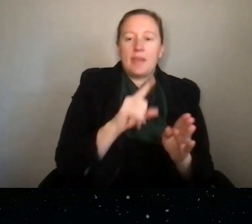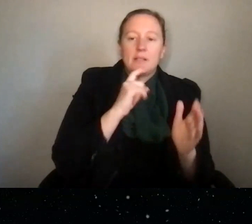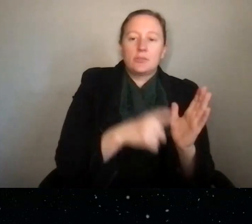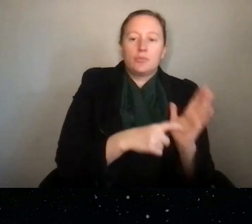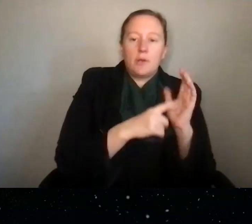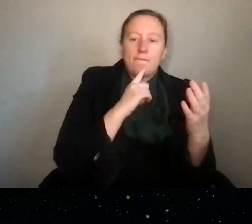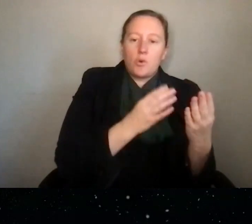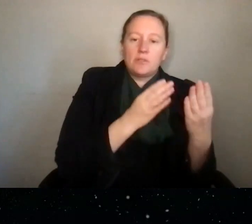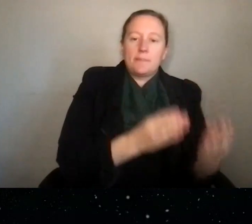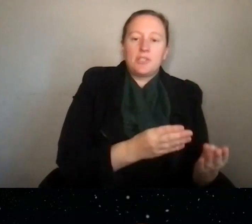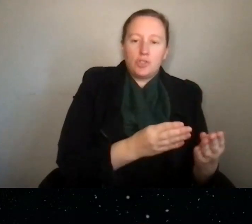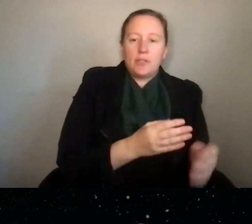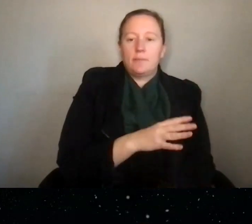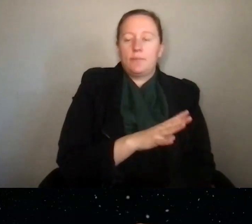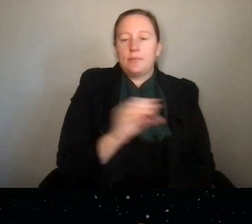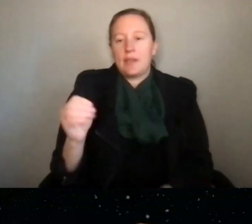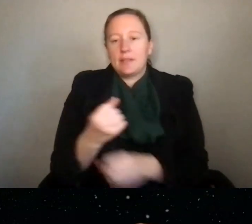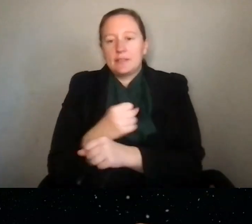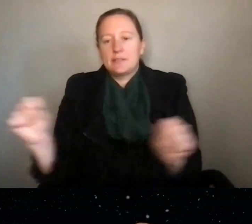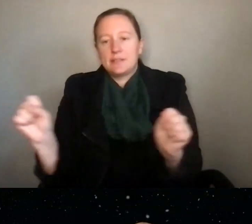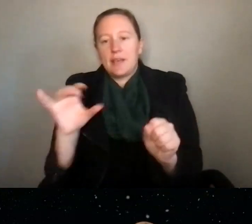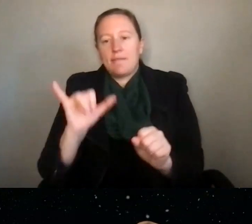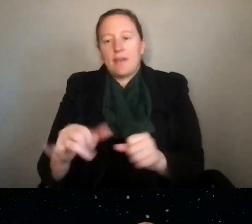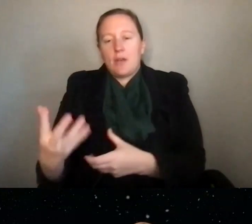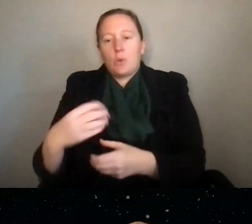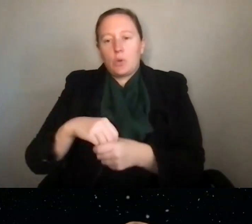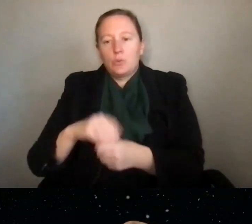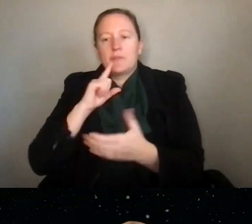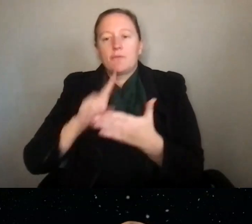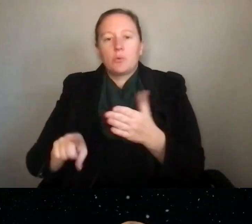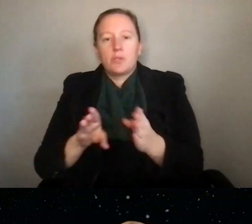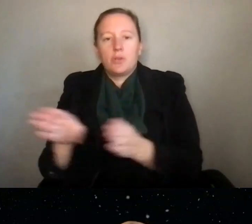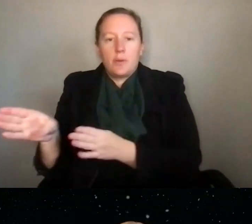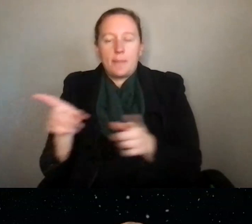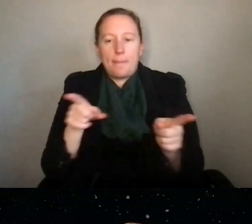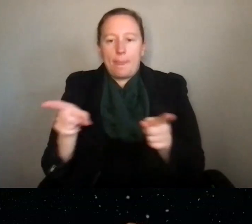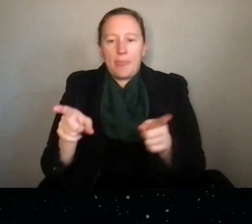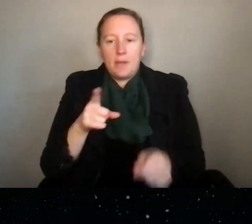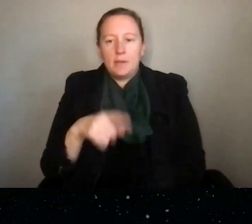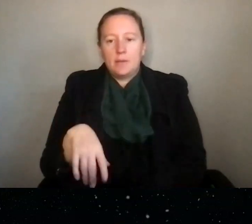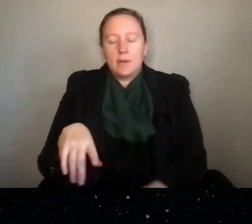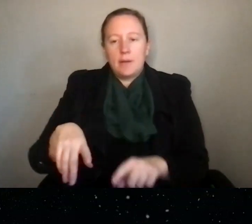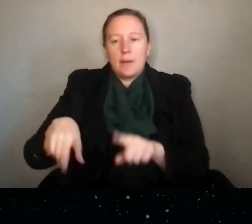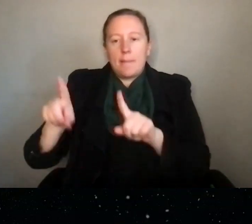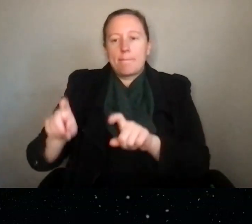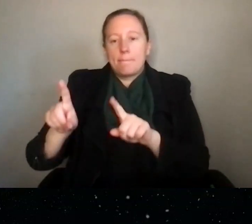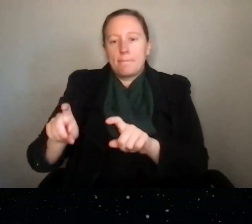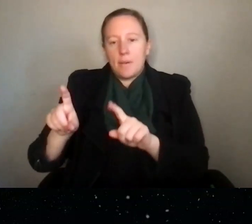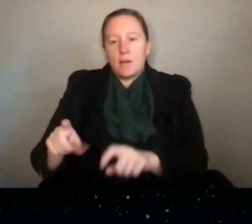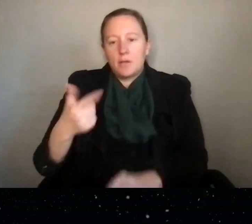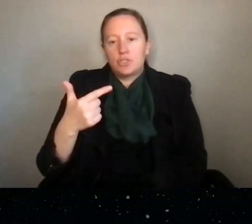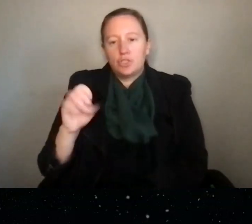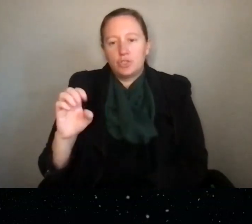submission in some solicitations and the safe and inclusive research plan being piloted in GEO as a result of PAPPG